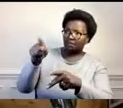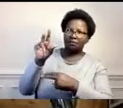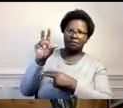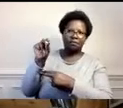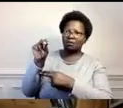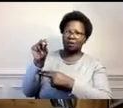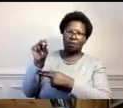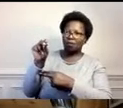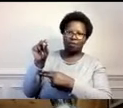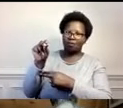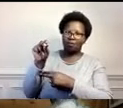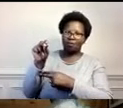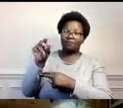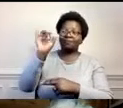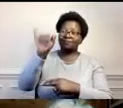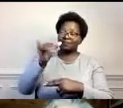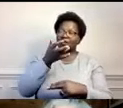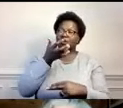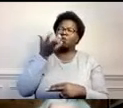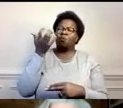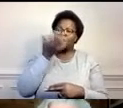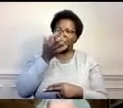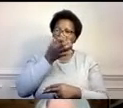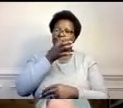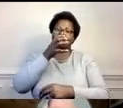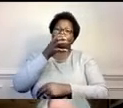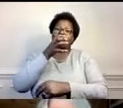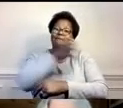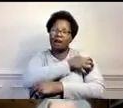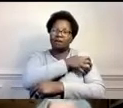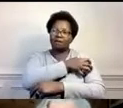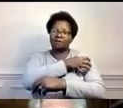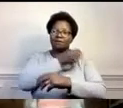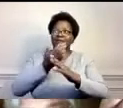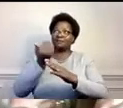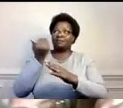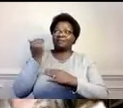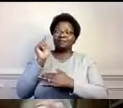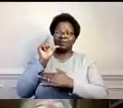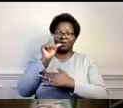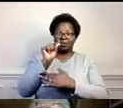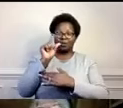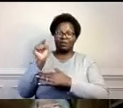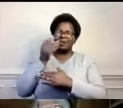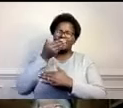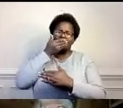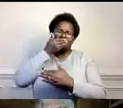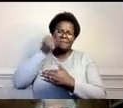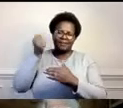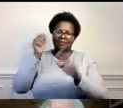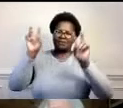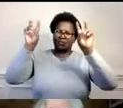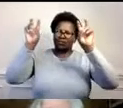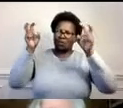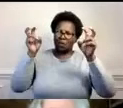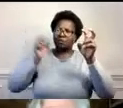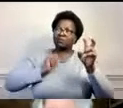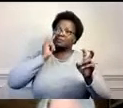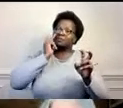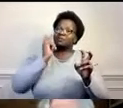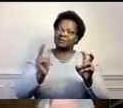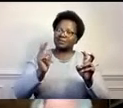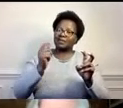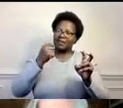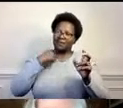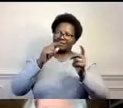that's powerful i think that's one of the best quotes that came out of 2020 because it's exactly what we need to